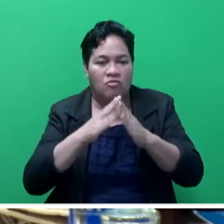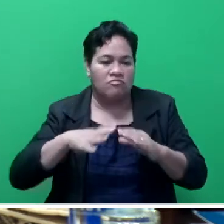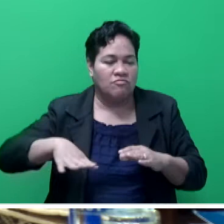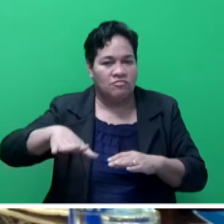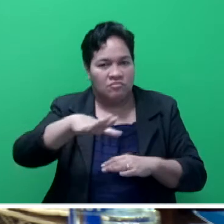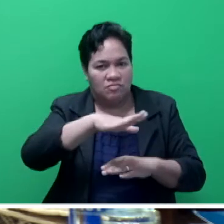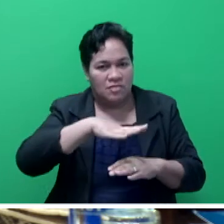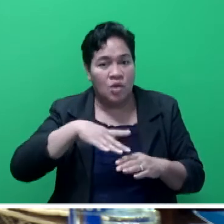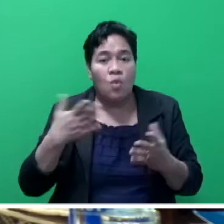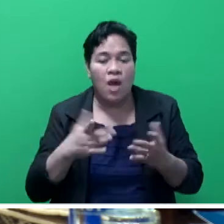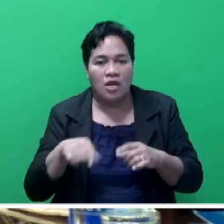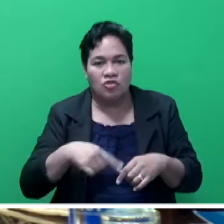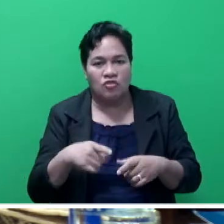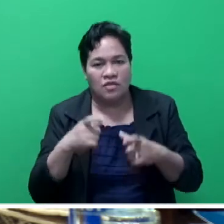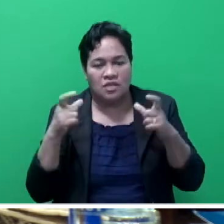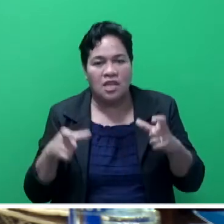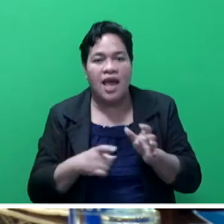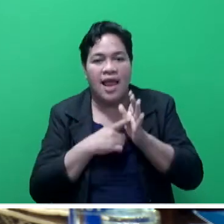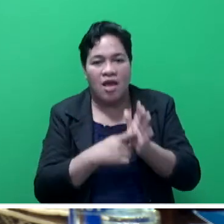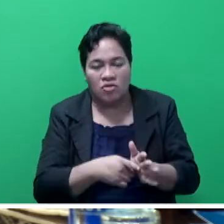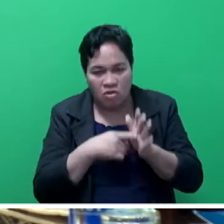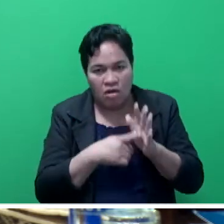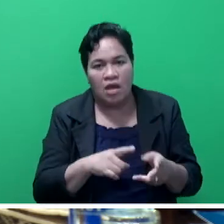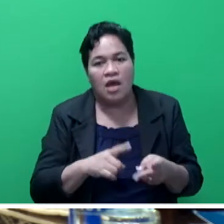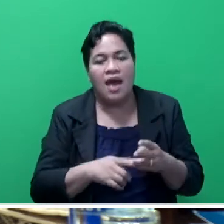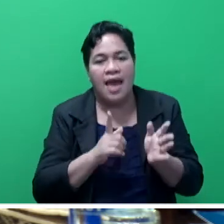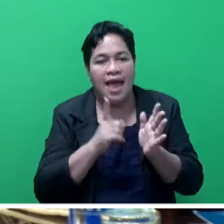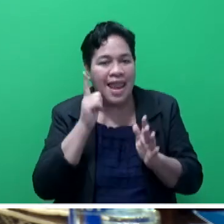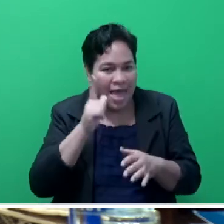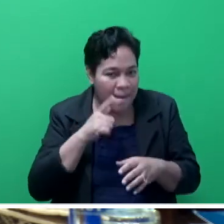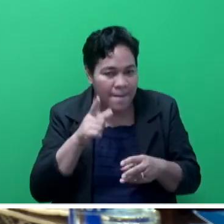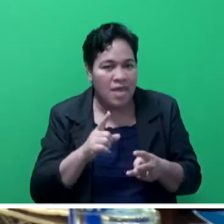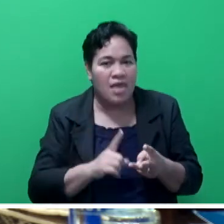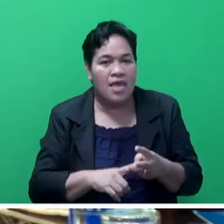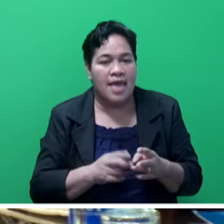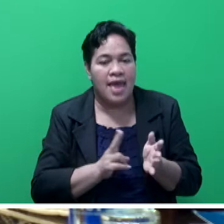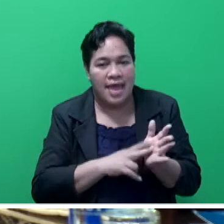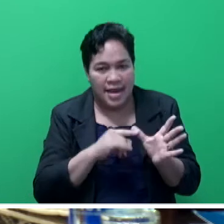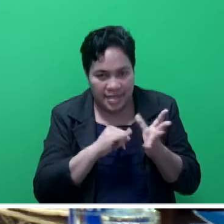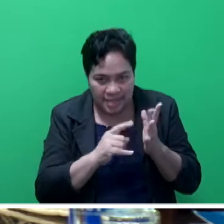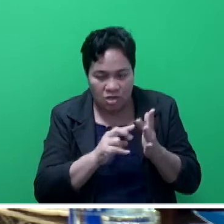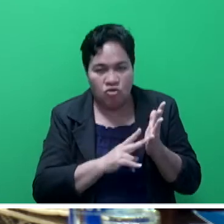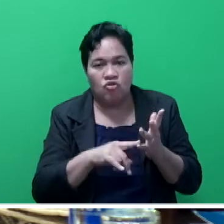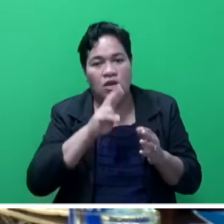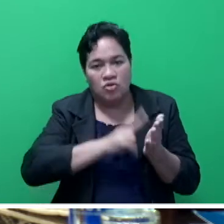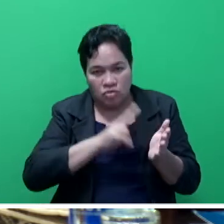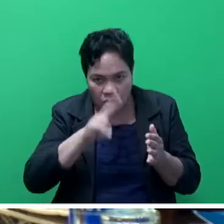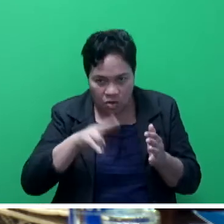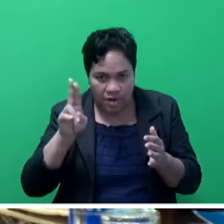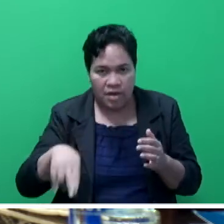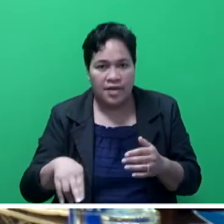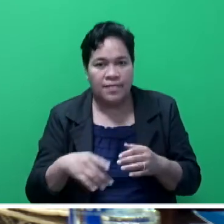These are Suba City Council, Lotoka City Council, Leme Town Council, Nasinu Town Council, Nosori Town Council,